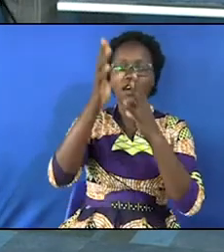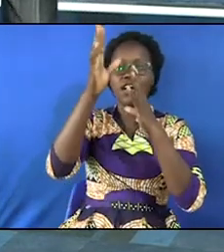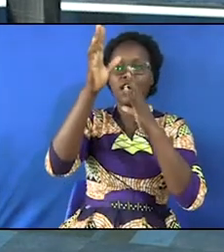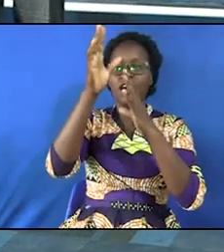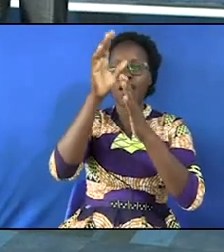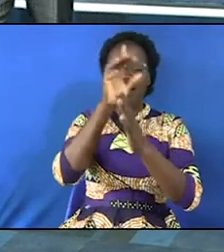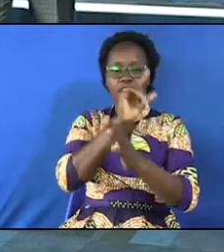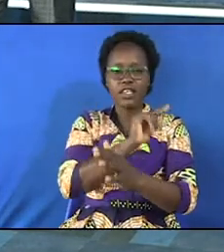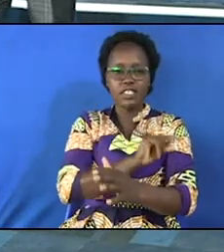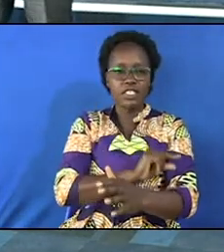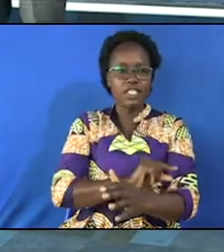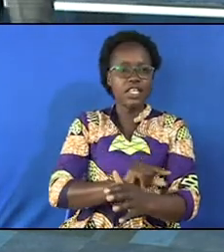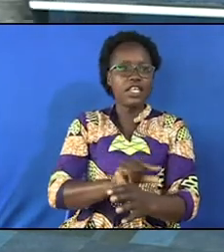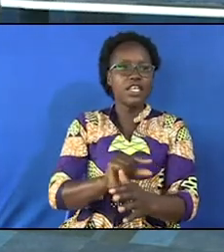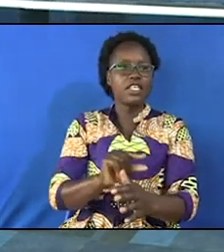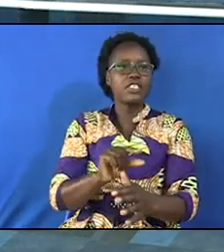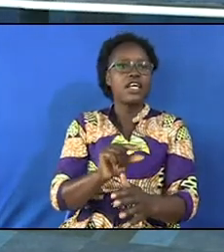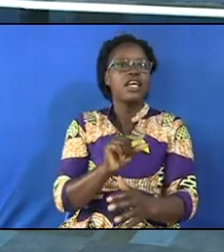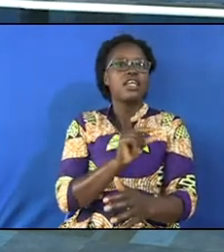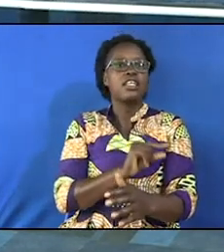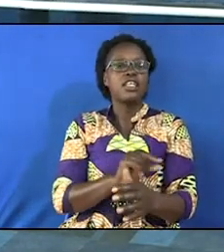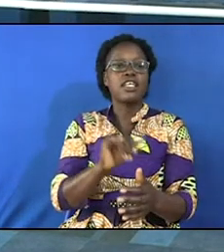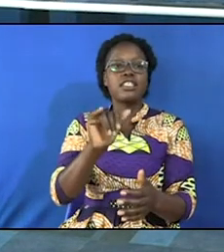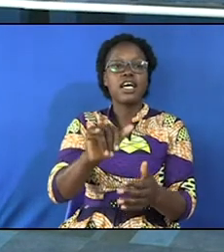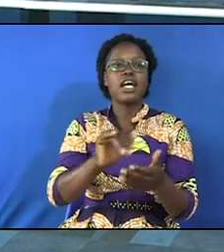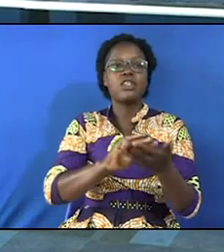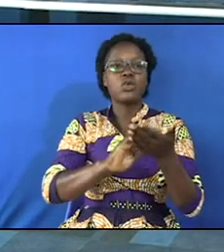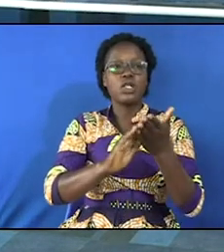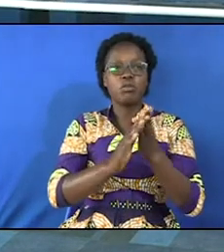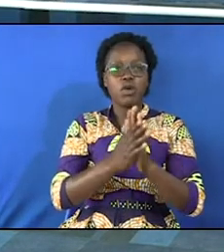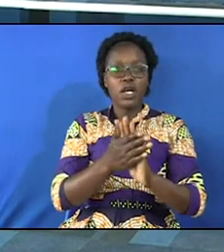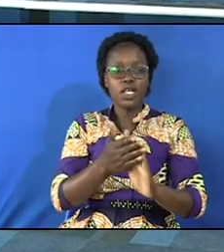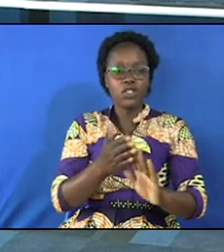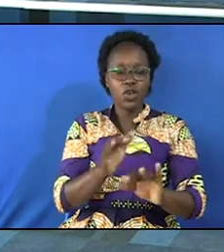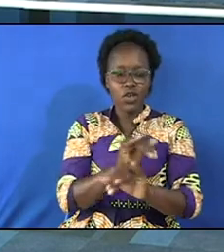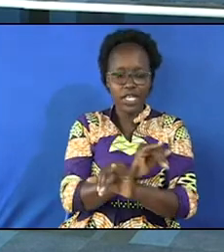goes grace grace